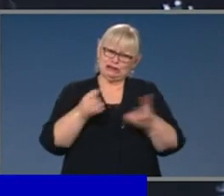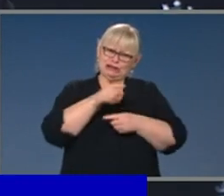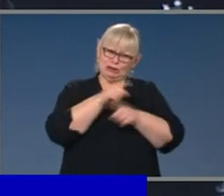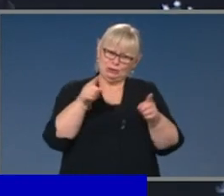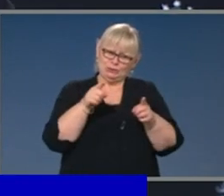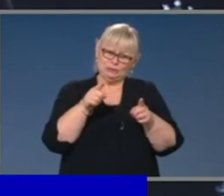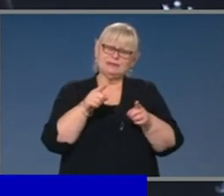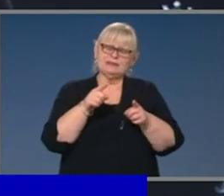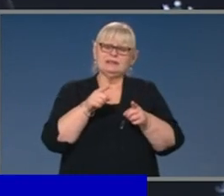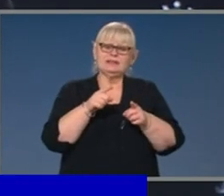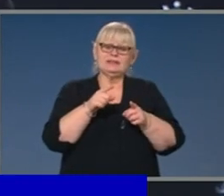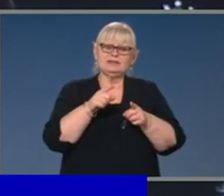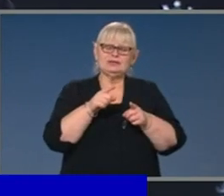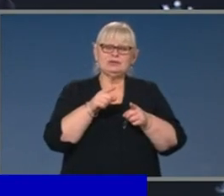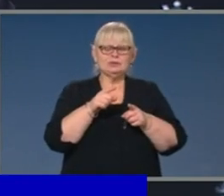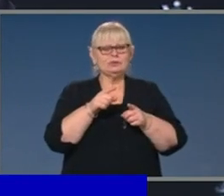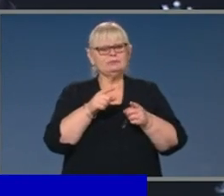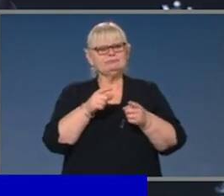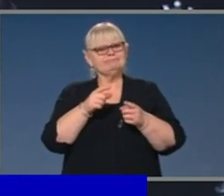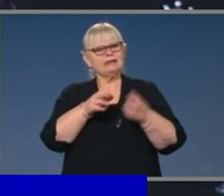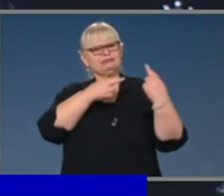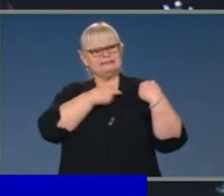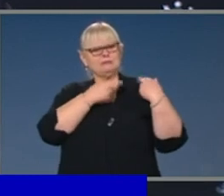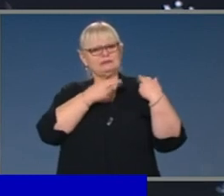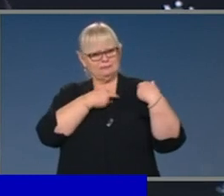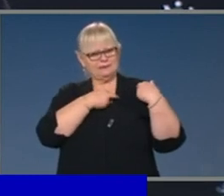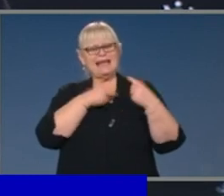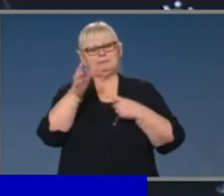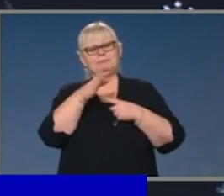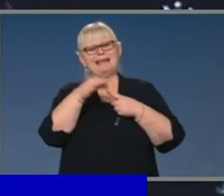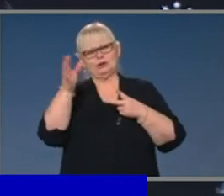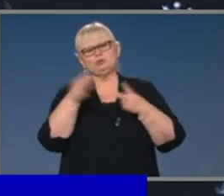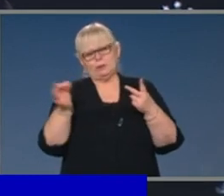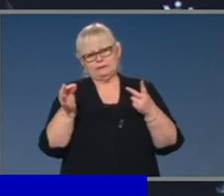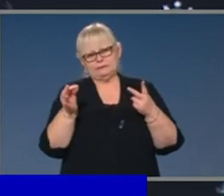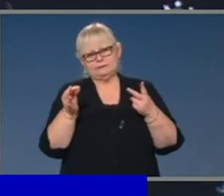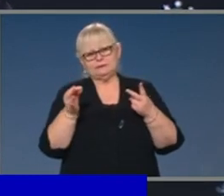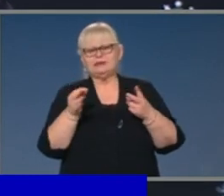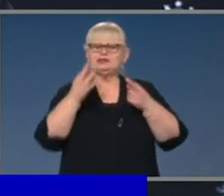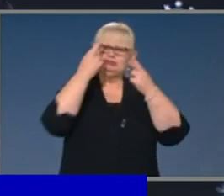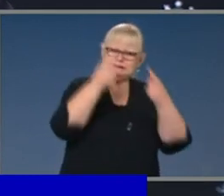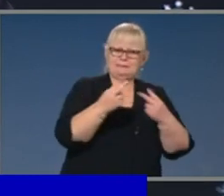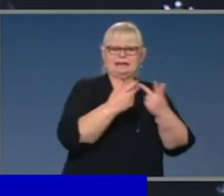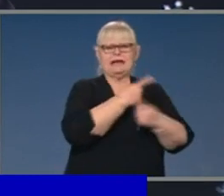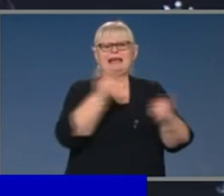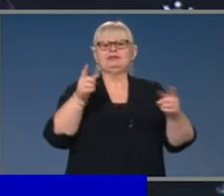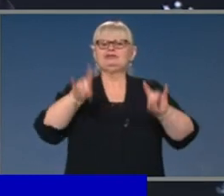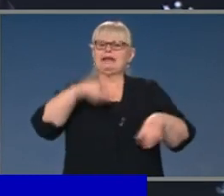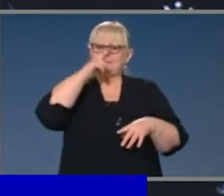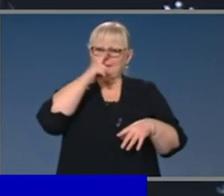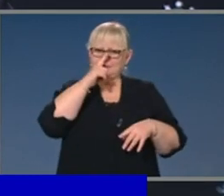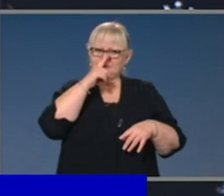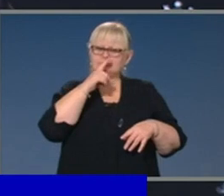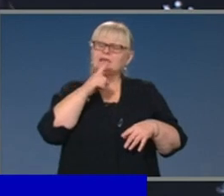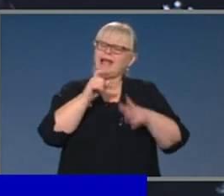to exercise that responsibility by not attending those events, and to respect their fellow Australians by exercising